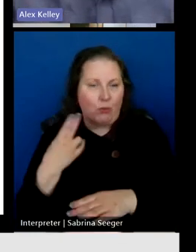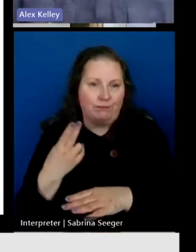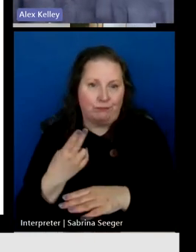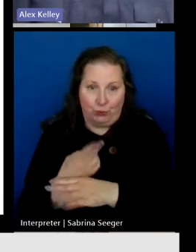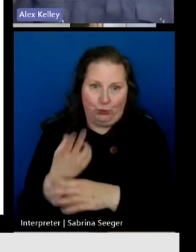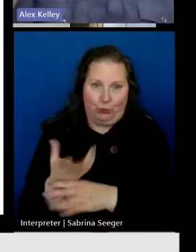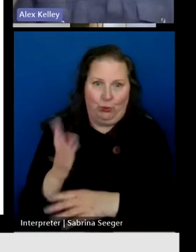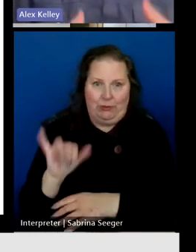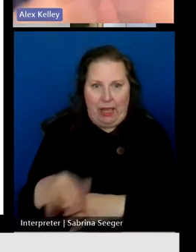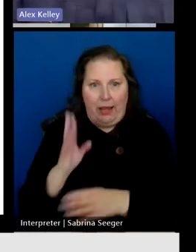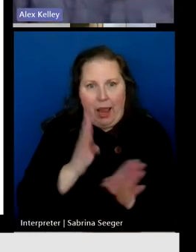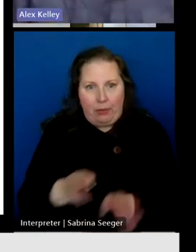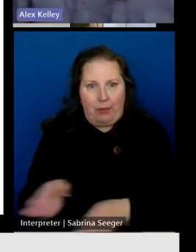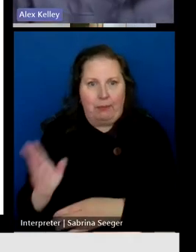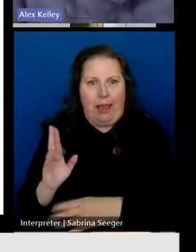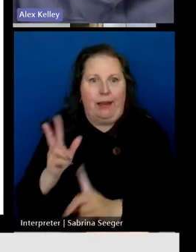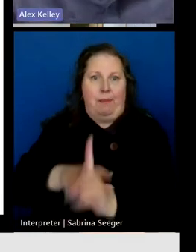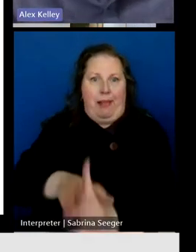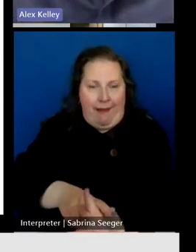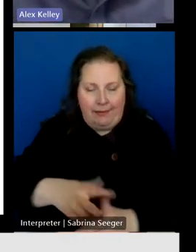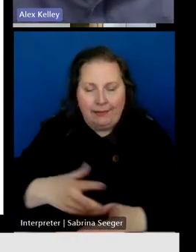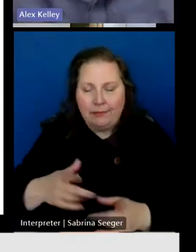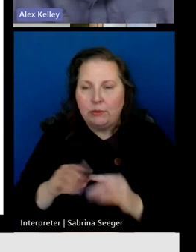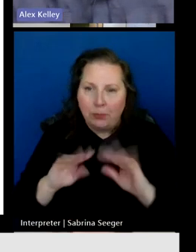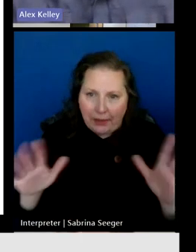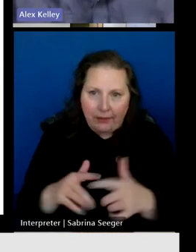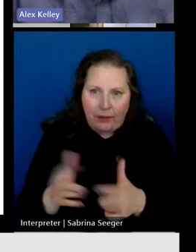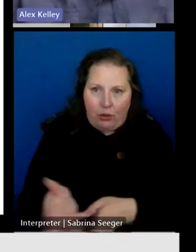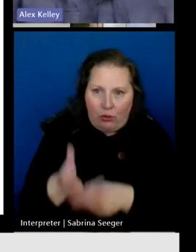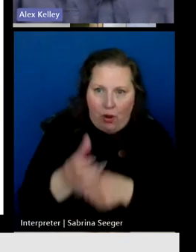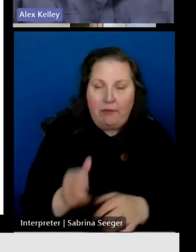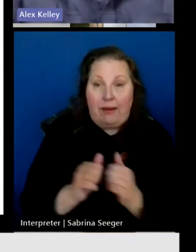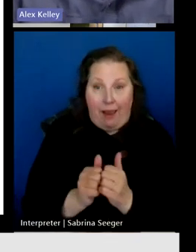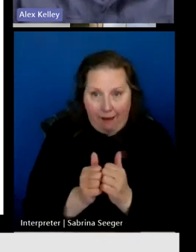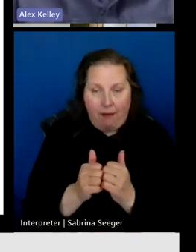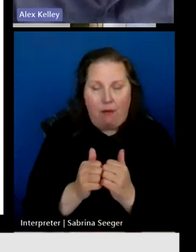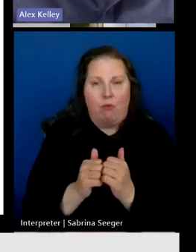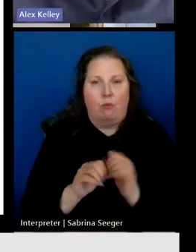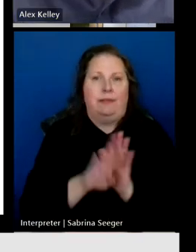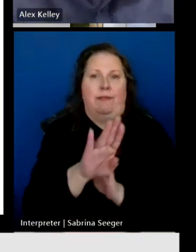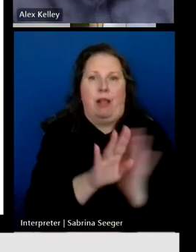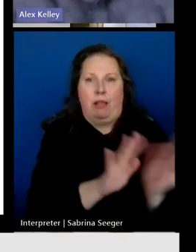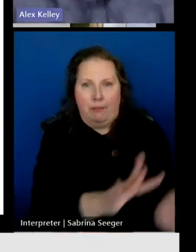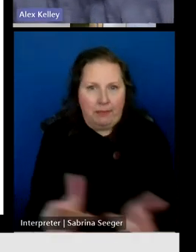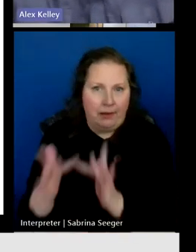work in order for us to be very clear and confident with how we are building our networks.